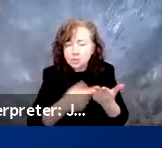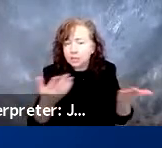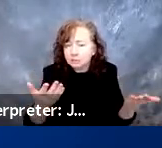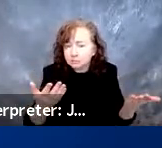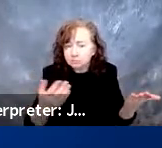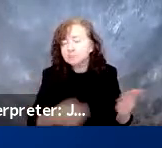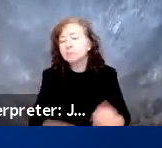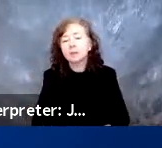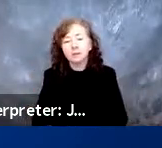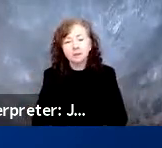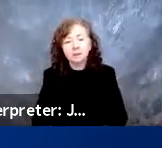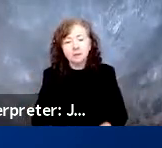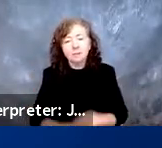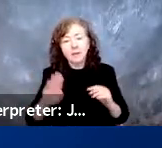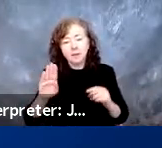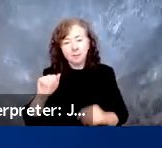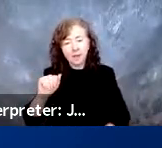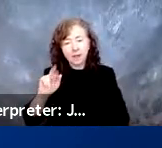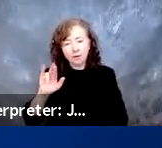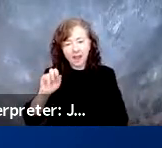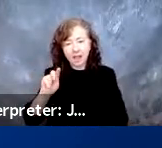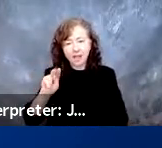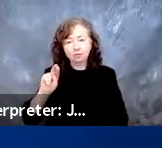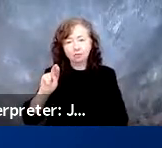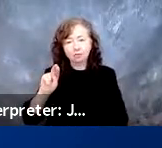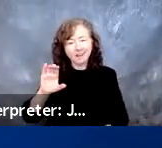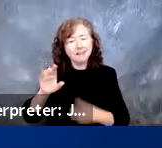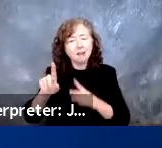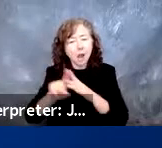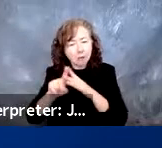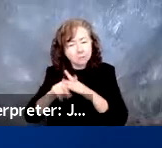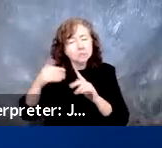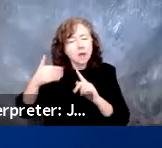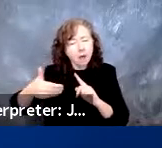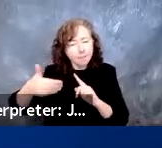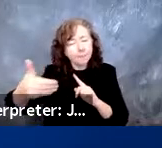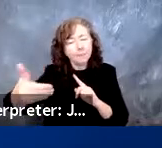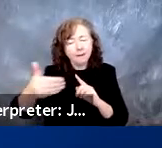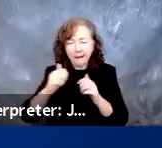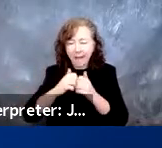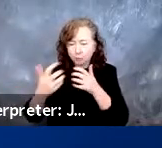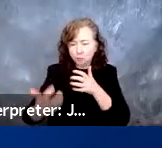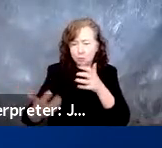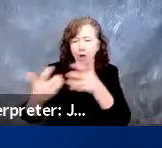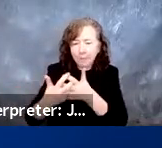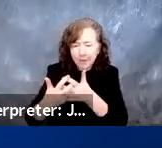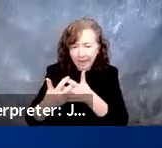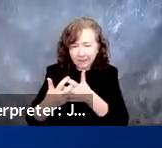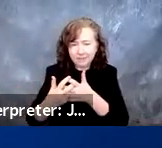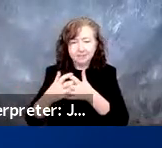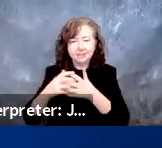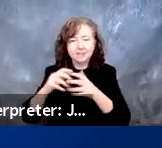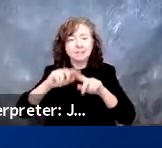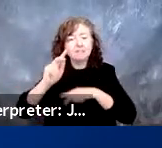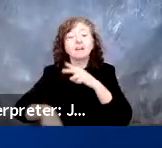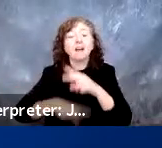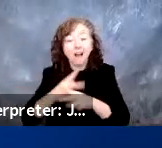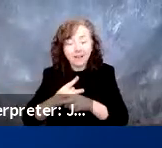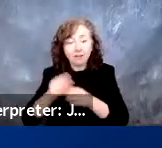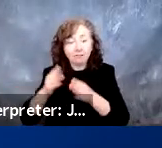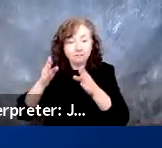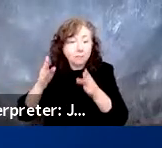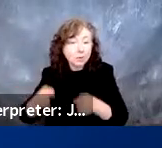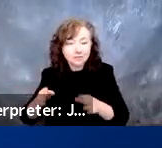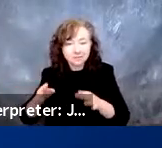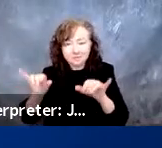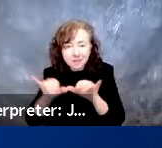has come up in some of our discussions and how to accommodate such a different size of occupants and wheelchairs in